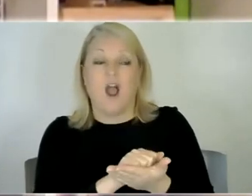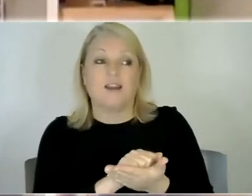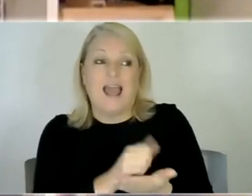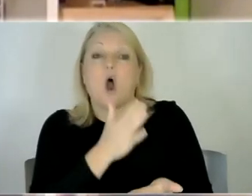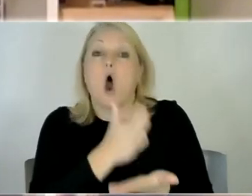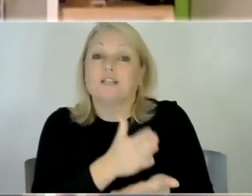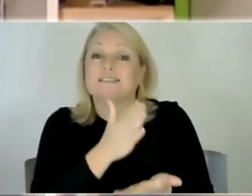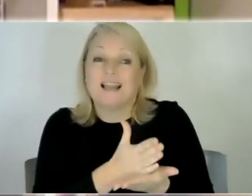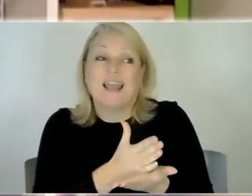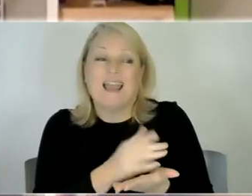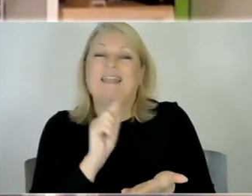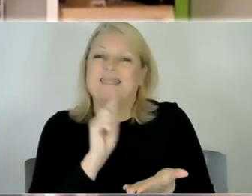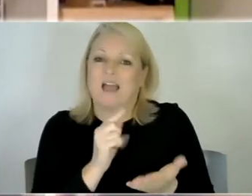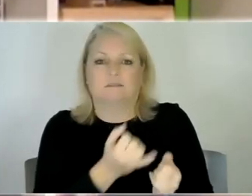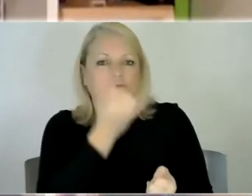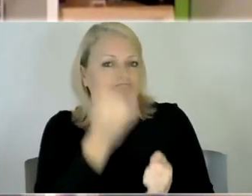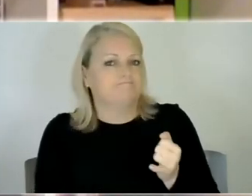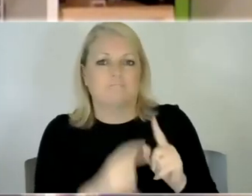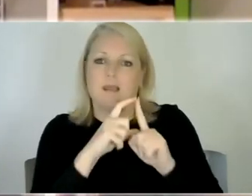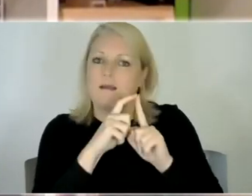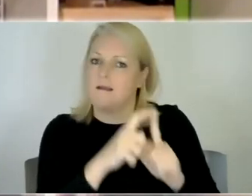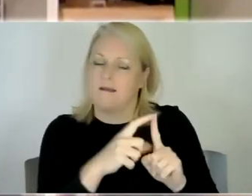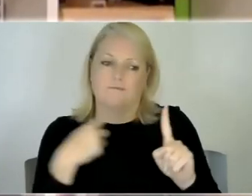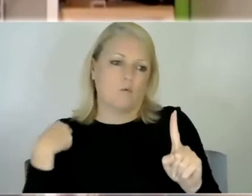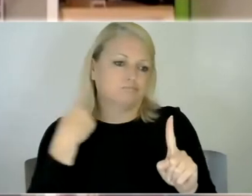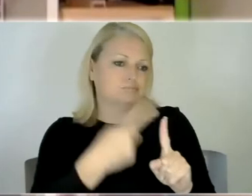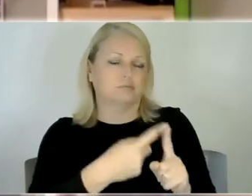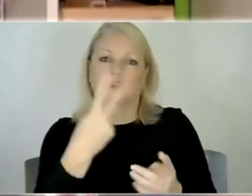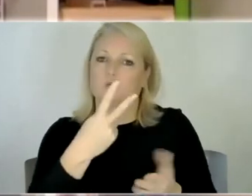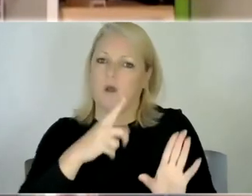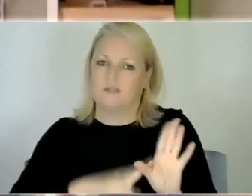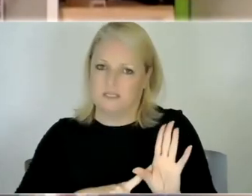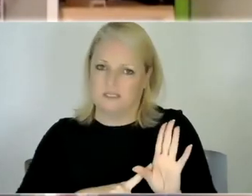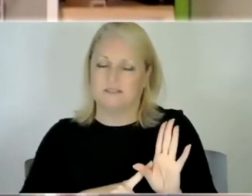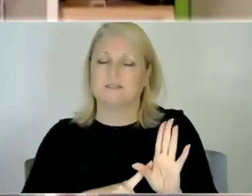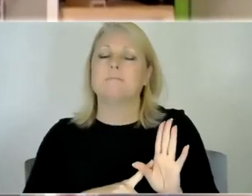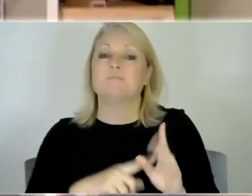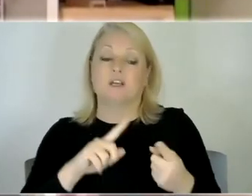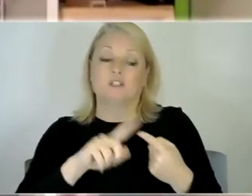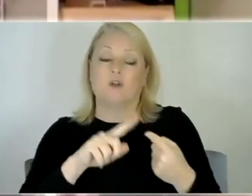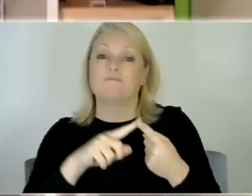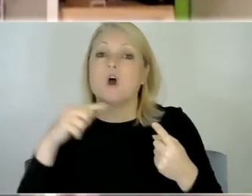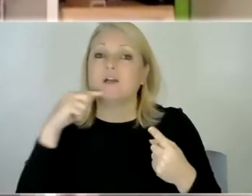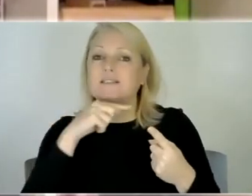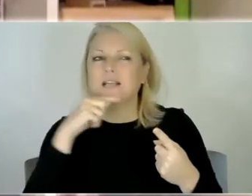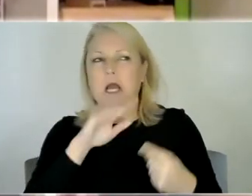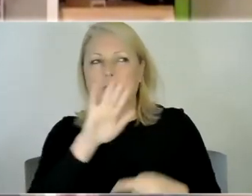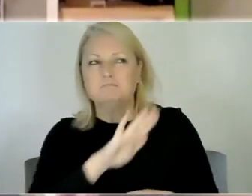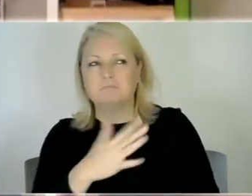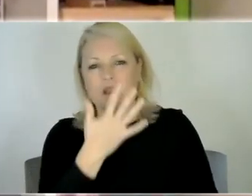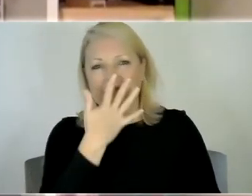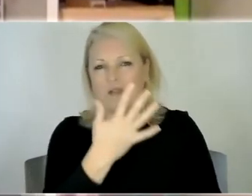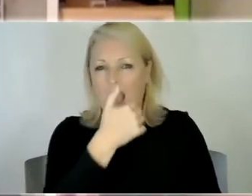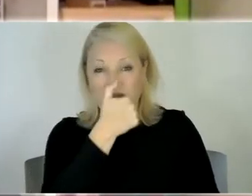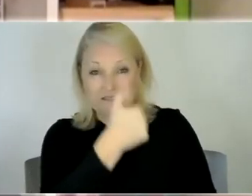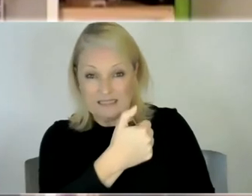the the hardest thing over the the last 12 years is so when when judah was about five or six he he